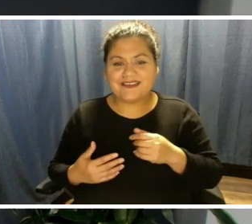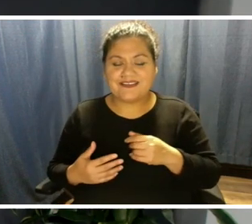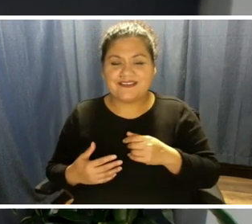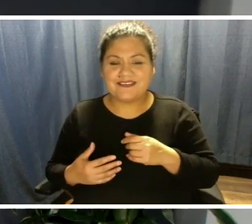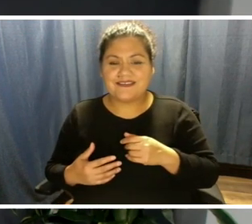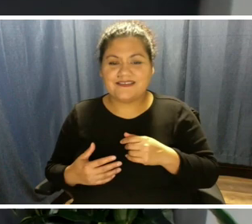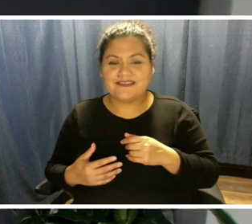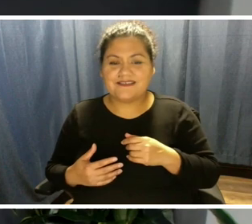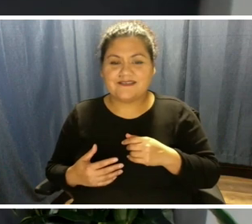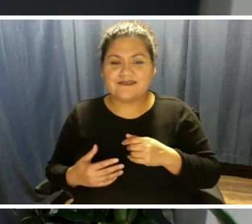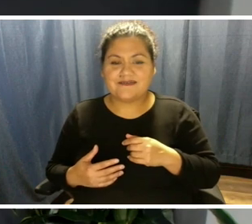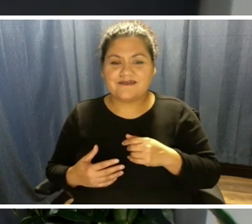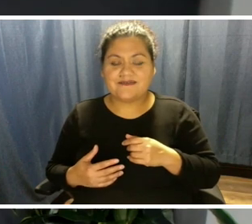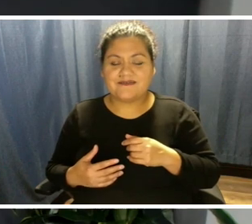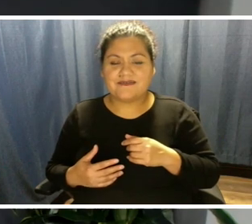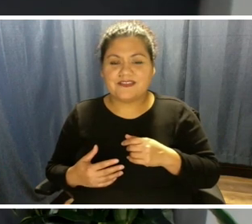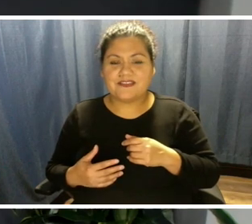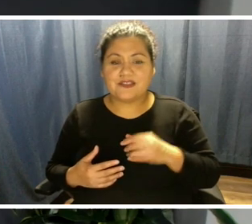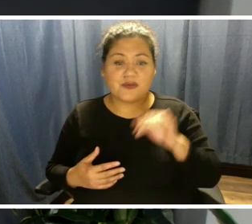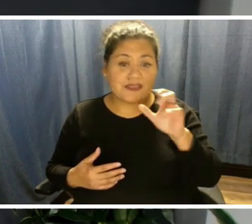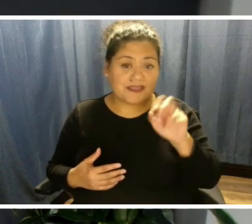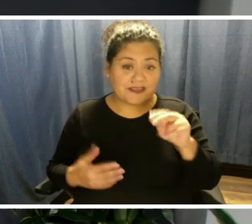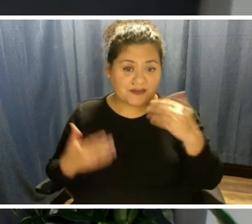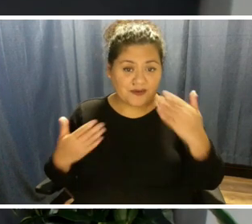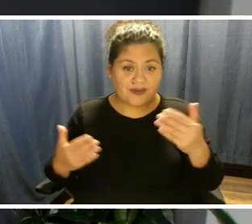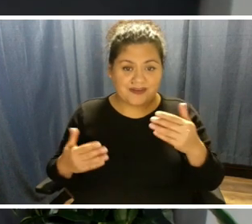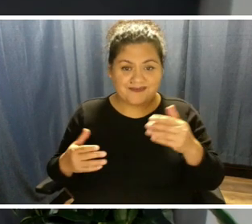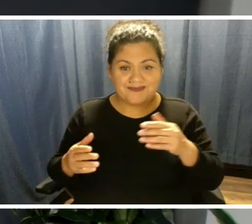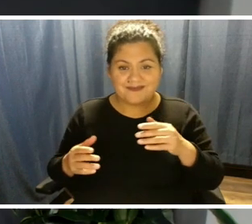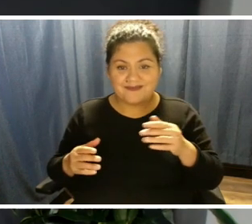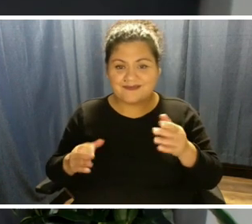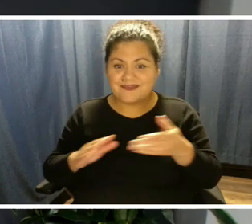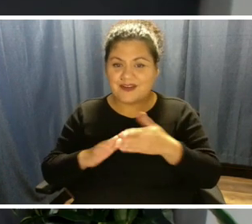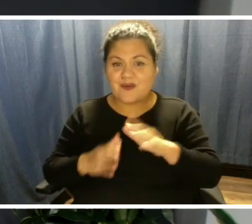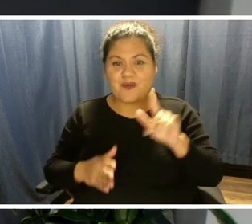if we can have Ian go live so he can ask his live question.